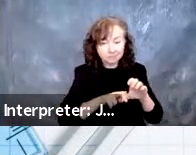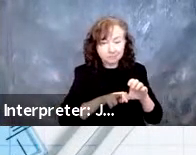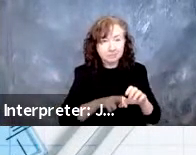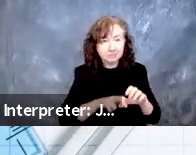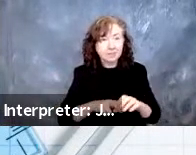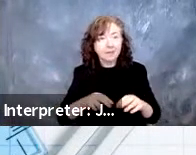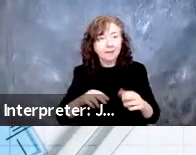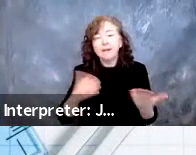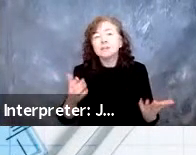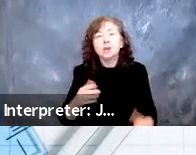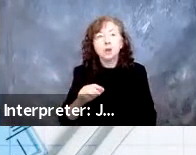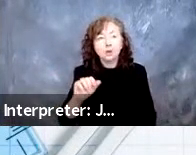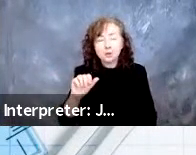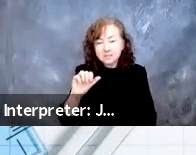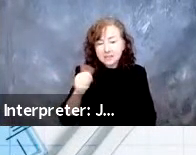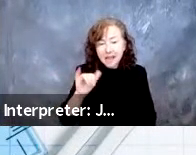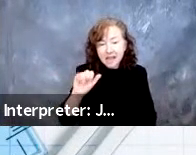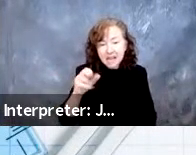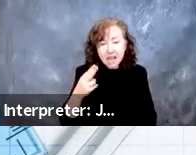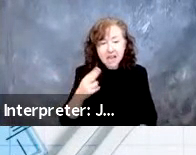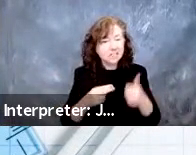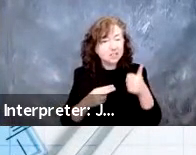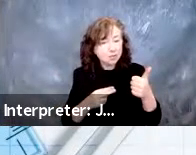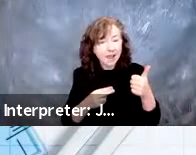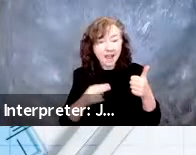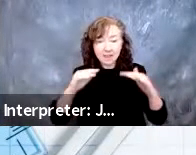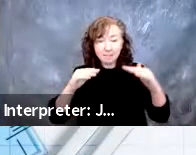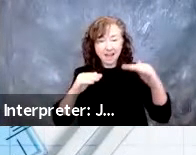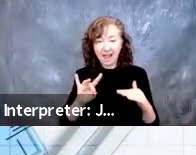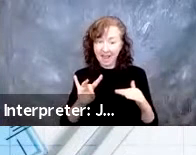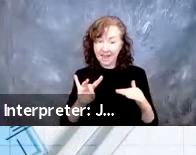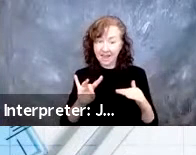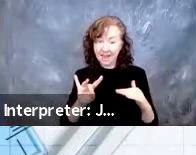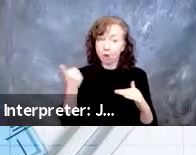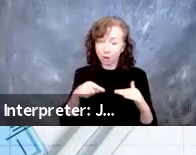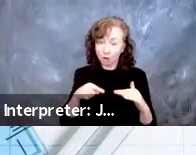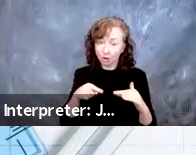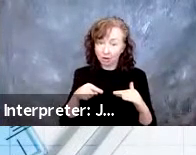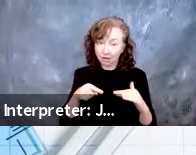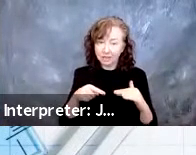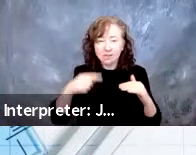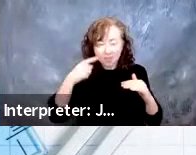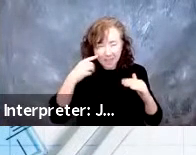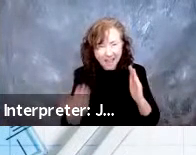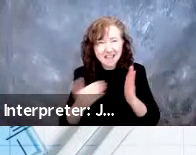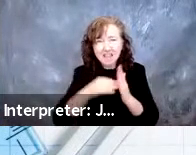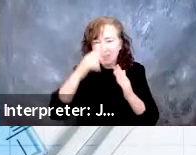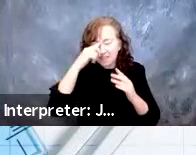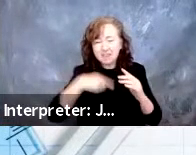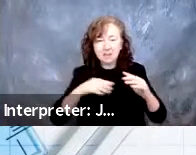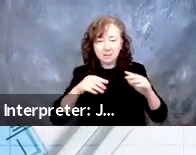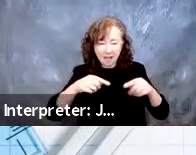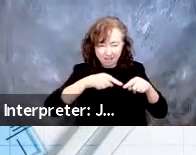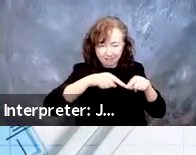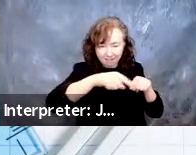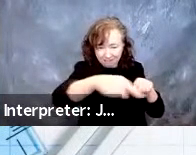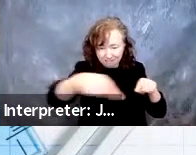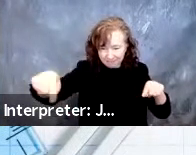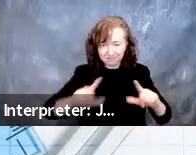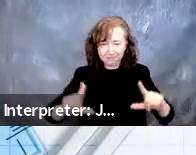step-in is great, an eight inch is even better, and it's all about that triangle and making it as easy for the wheelchair user.